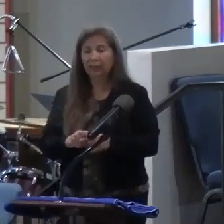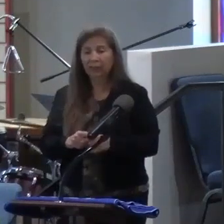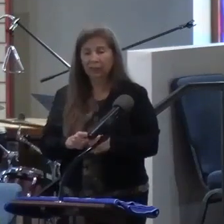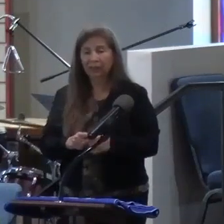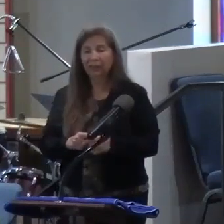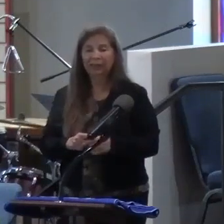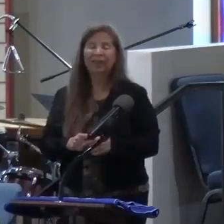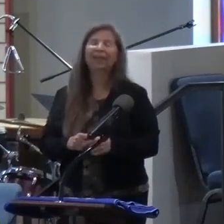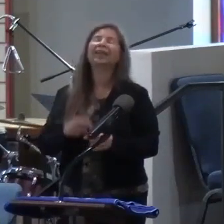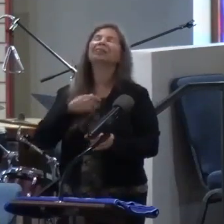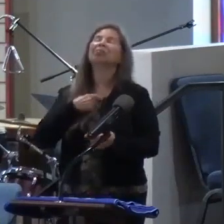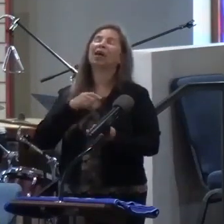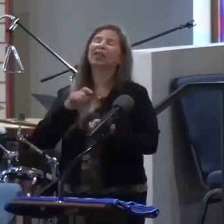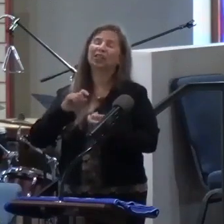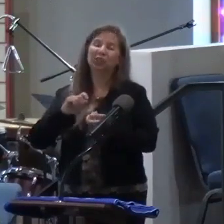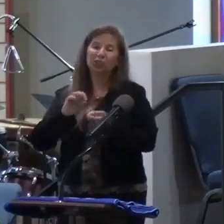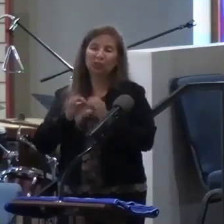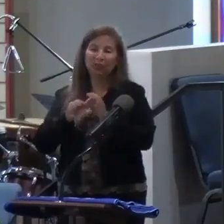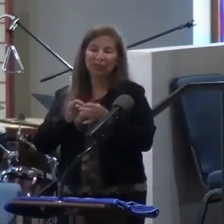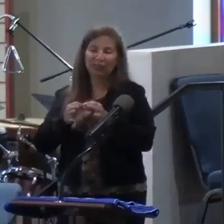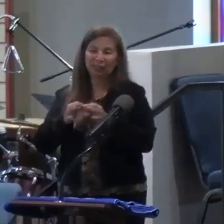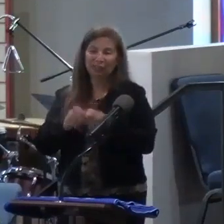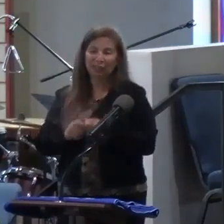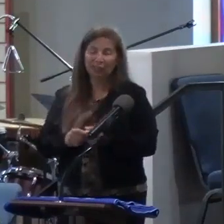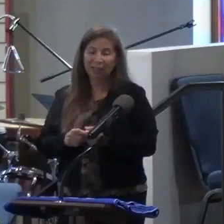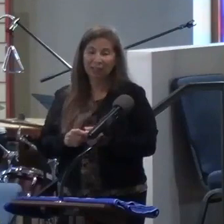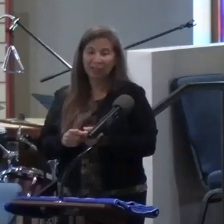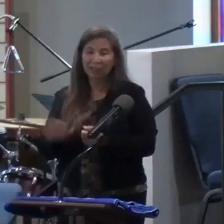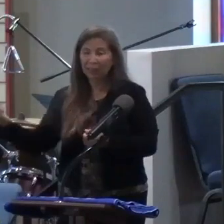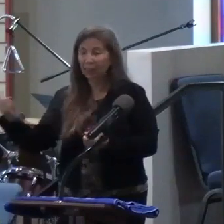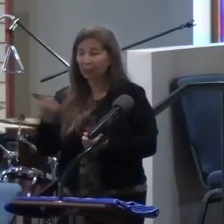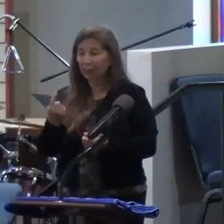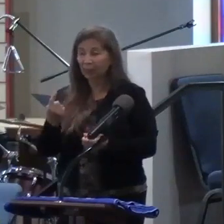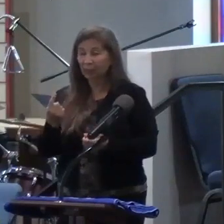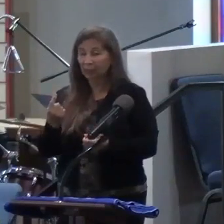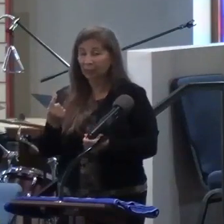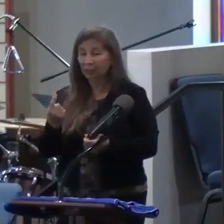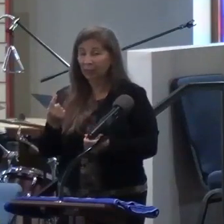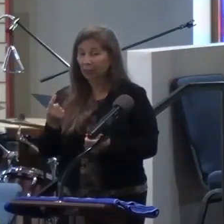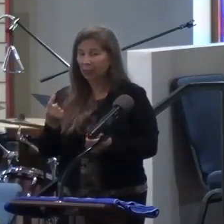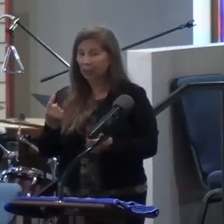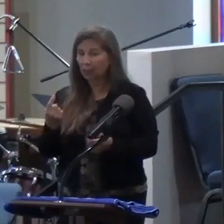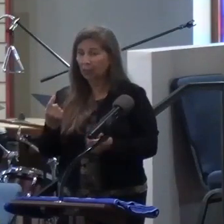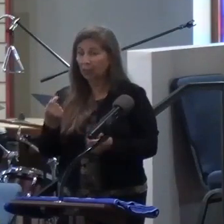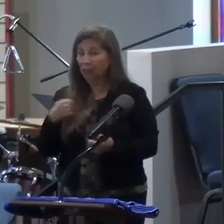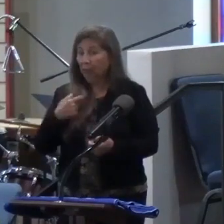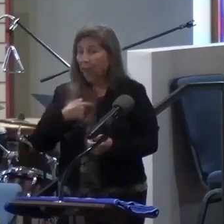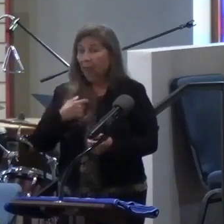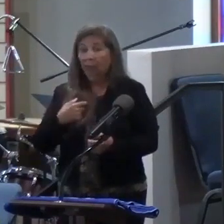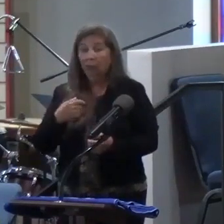That's my translation, by the way. But he comes back, and they're like, we just saw Jesus.